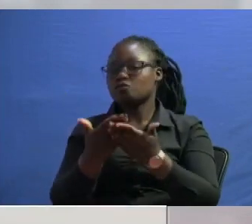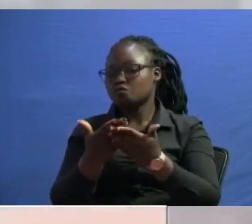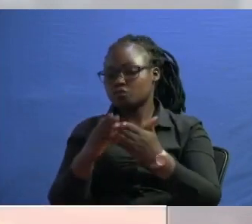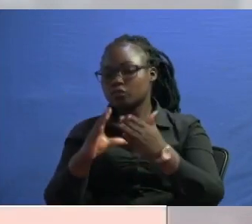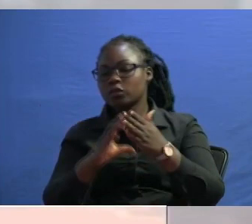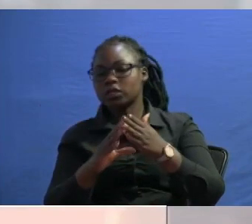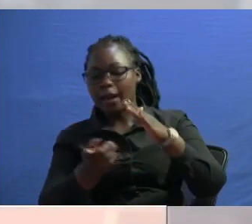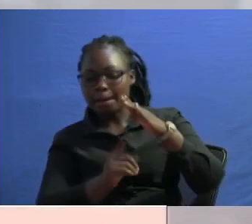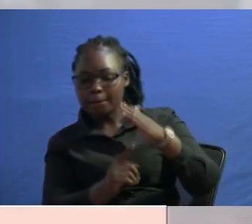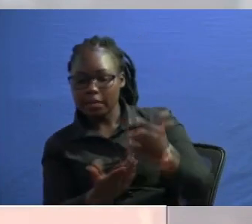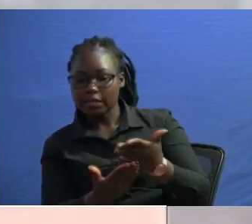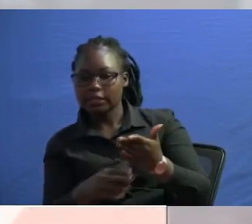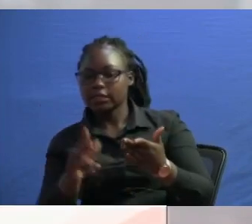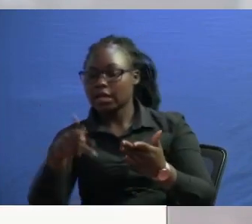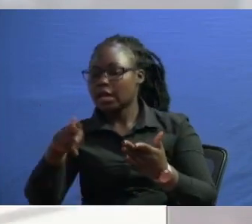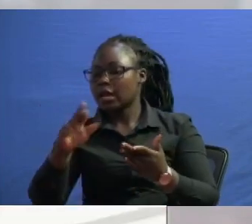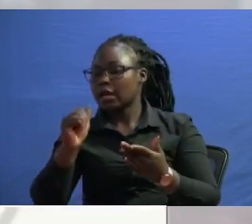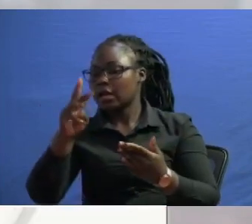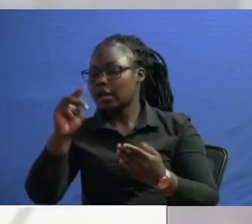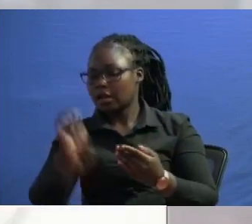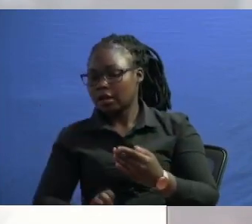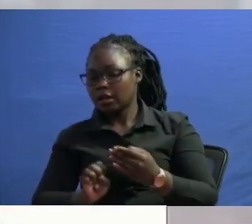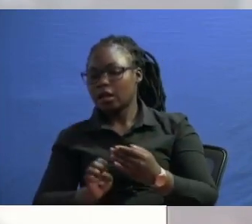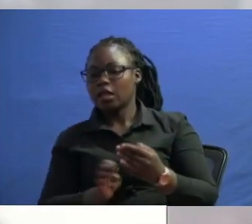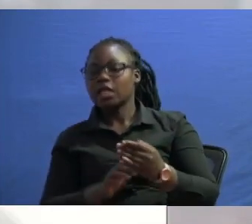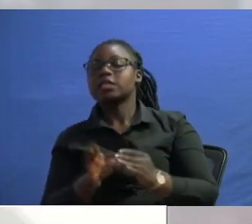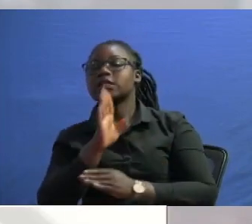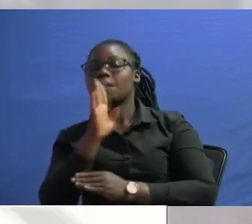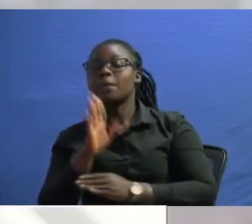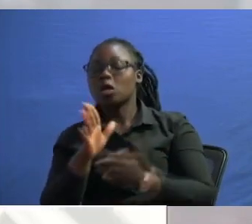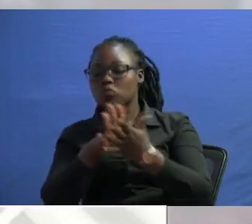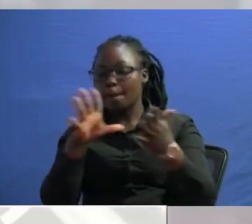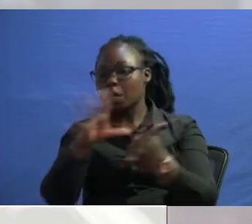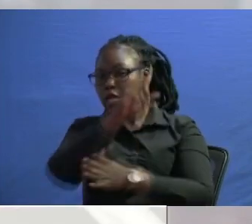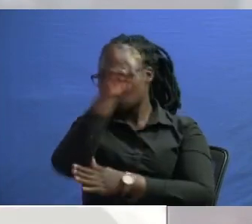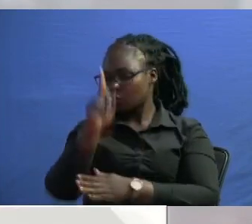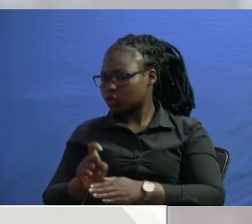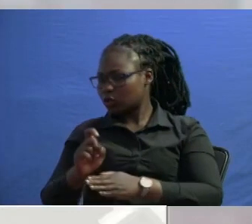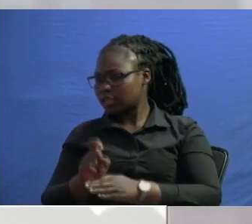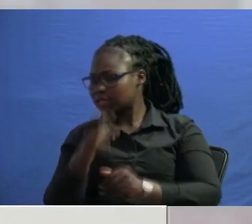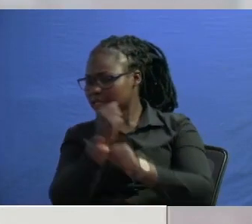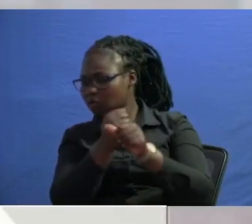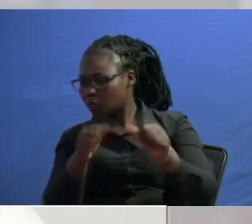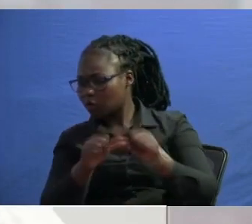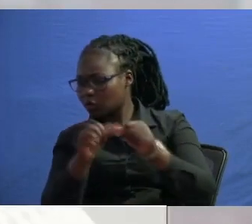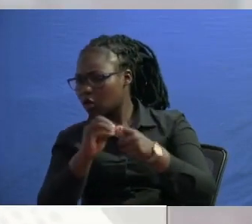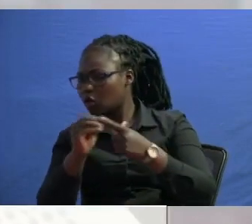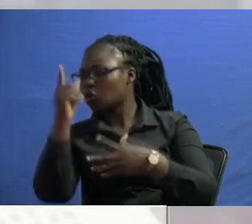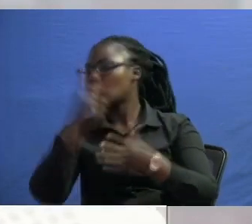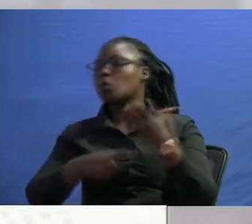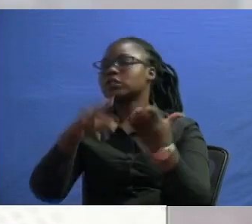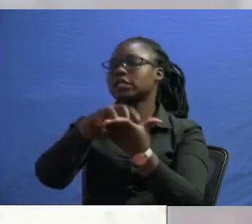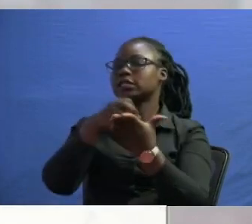this you know still beg the big question is the mission still on and uh what is the state of